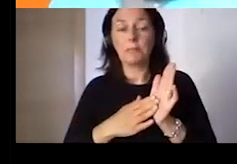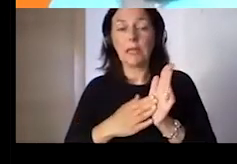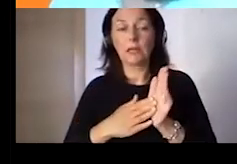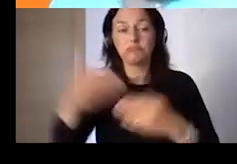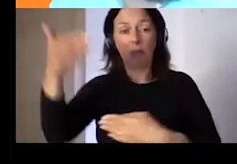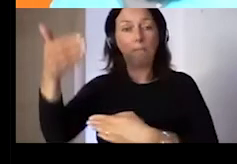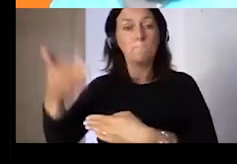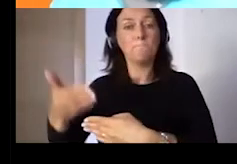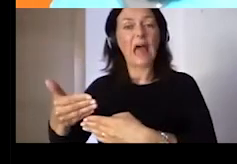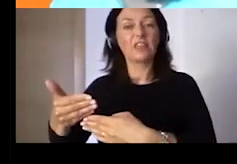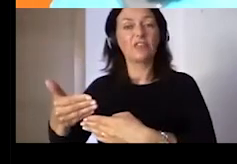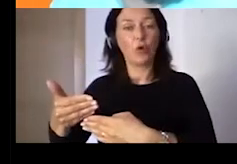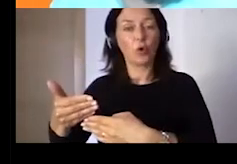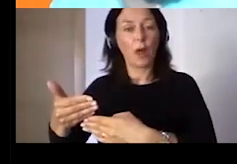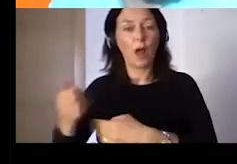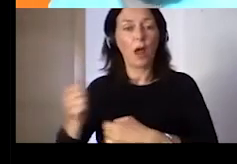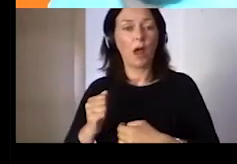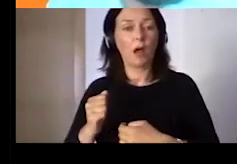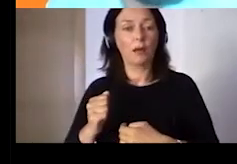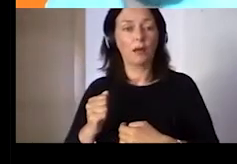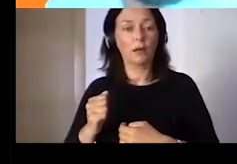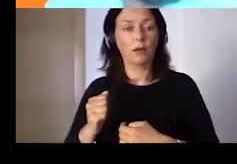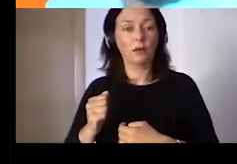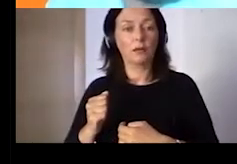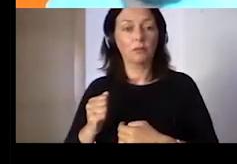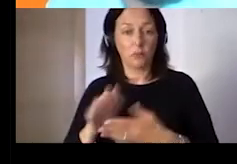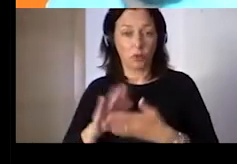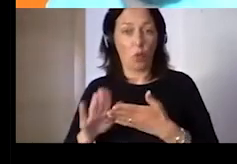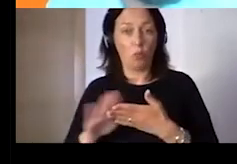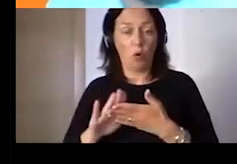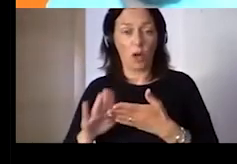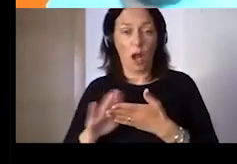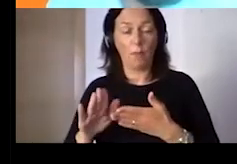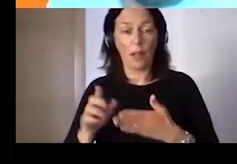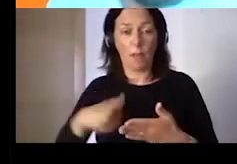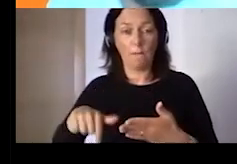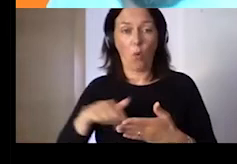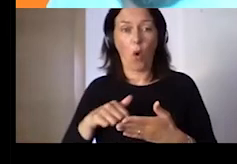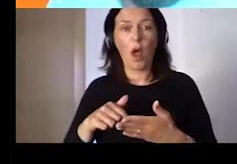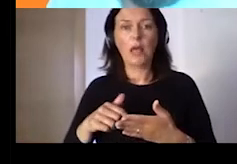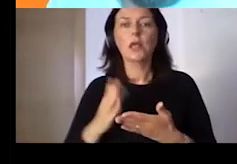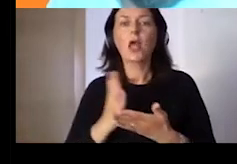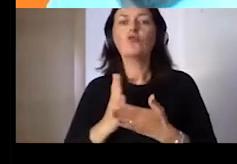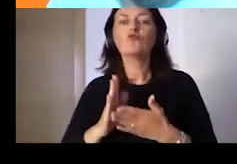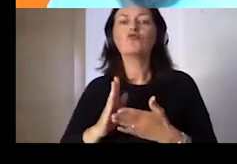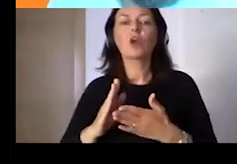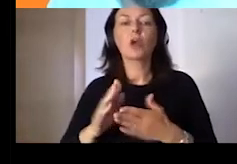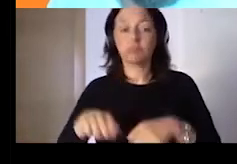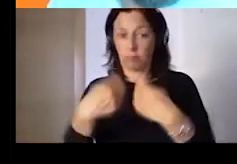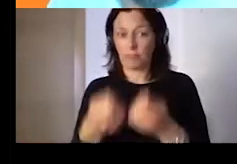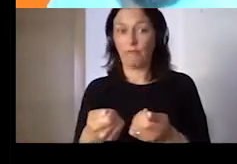many European countries, starting from Italy and Greece,